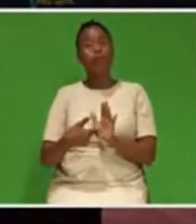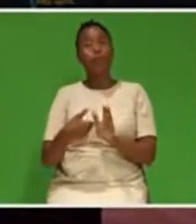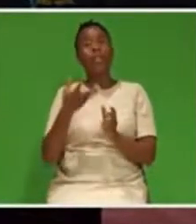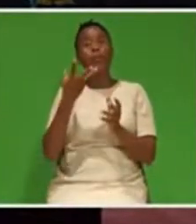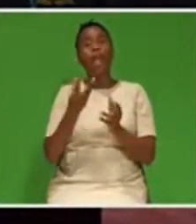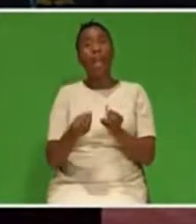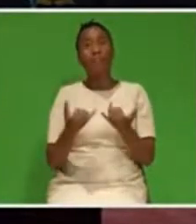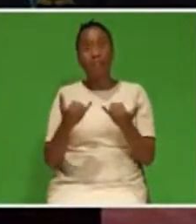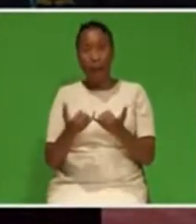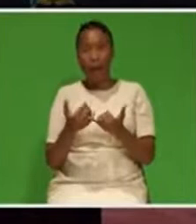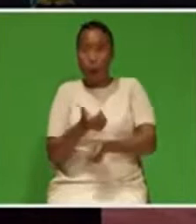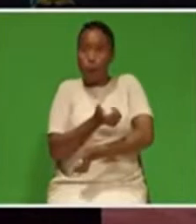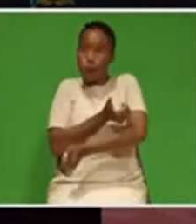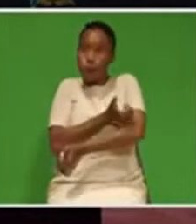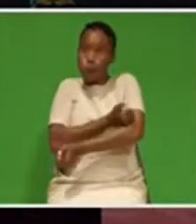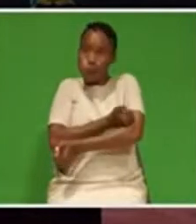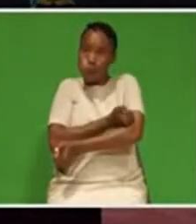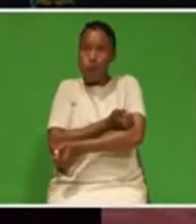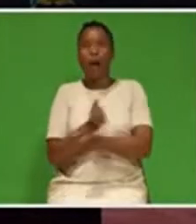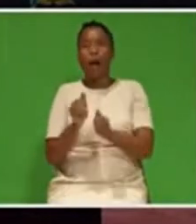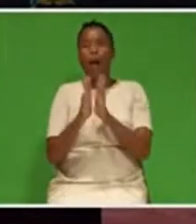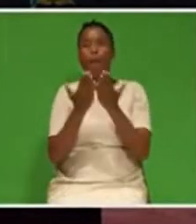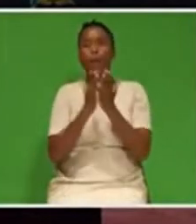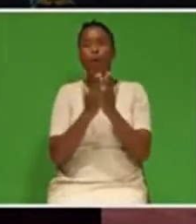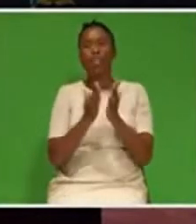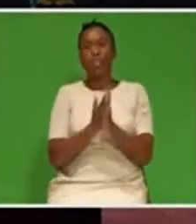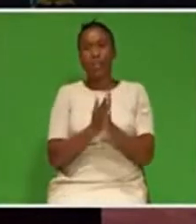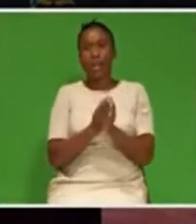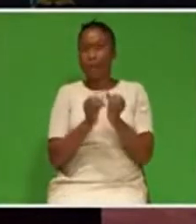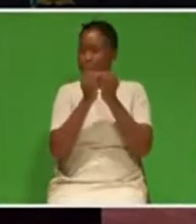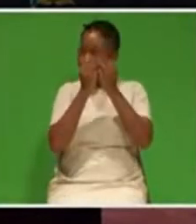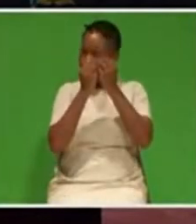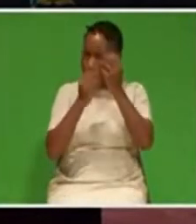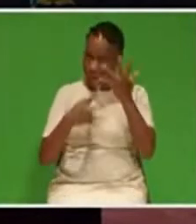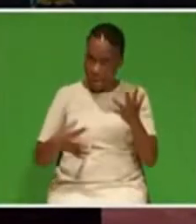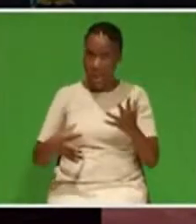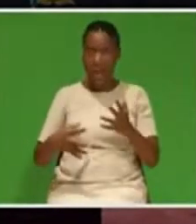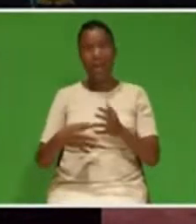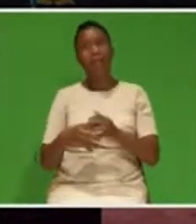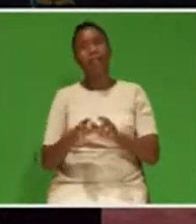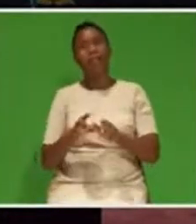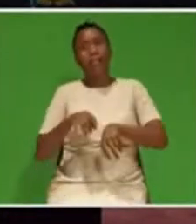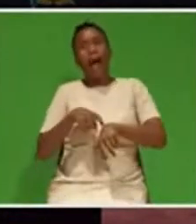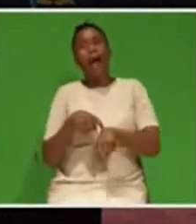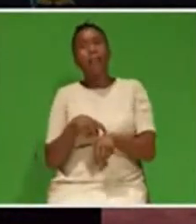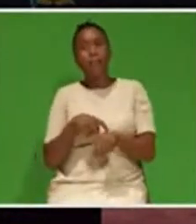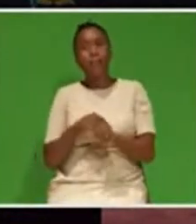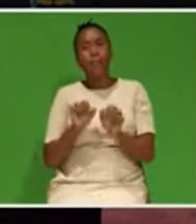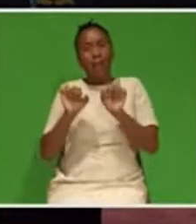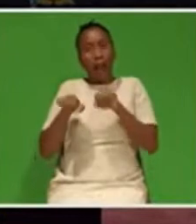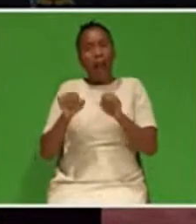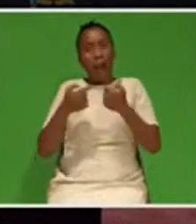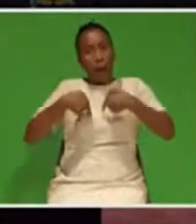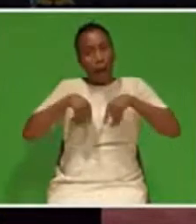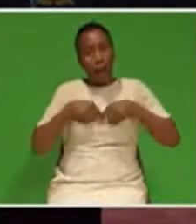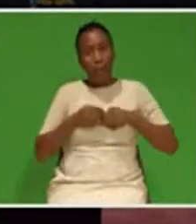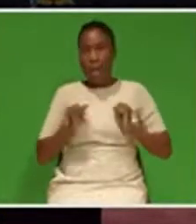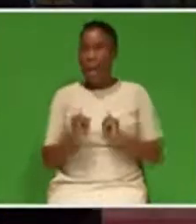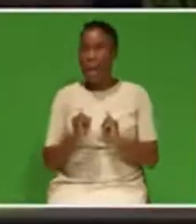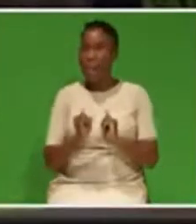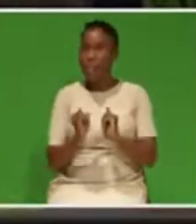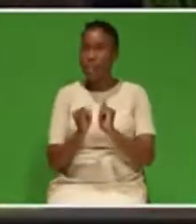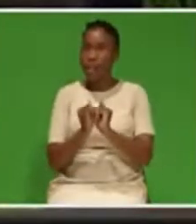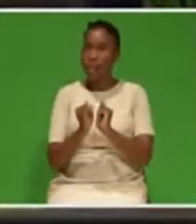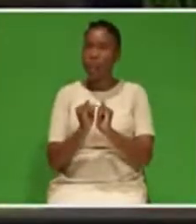that has on numerous occasions enabled us to provide urgent relief